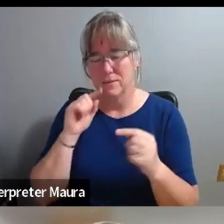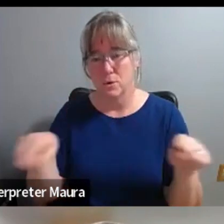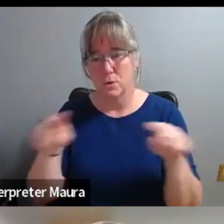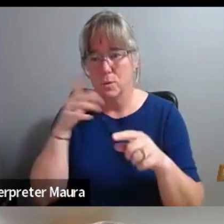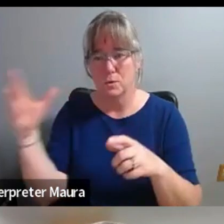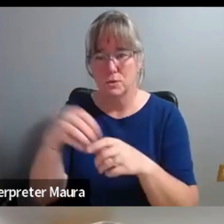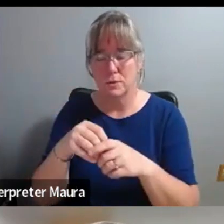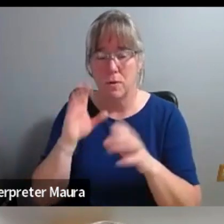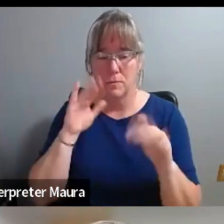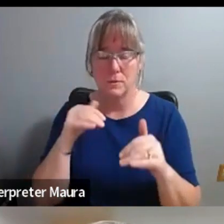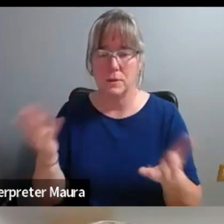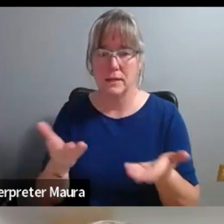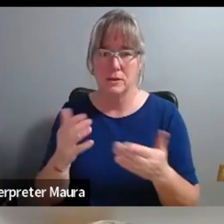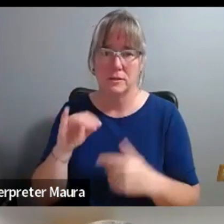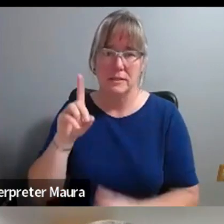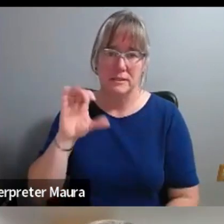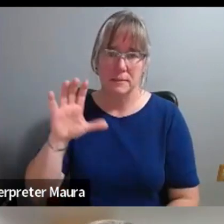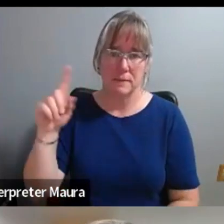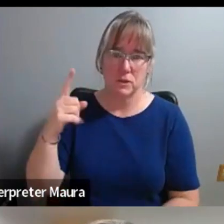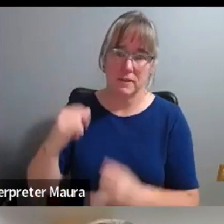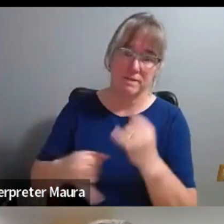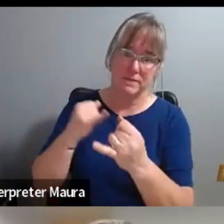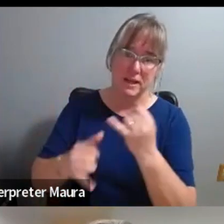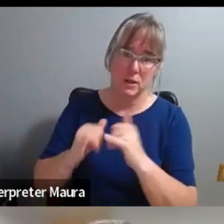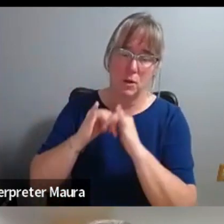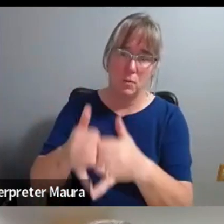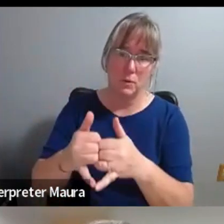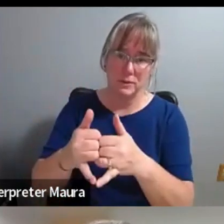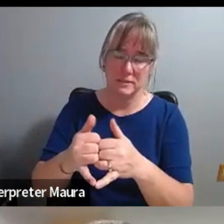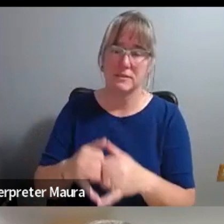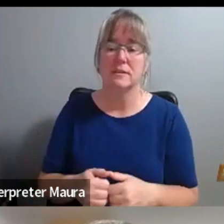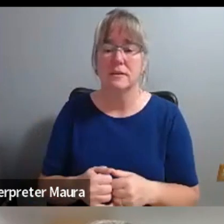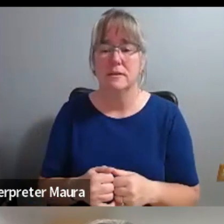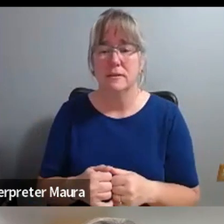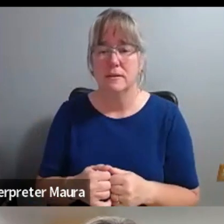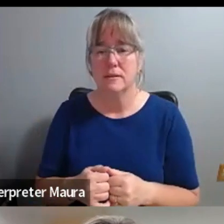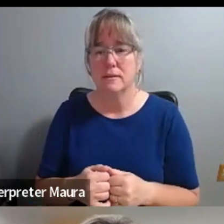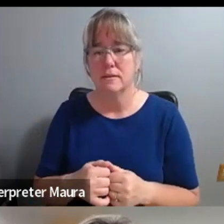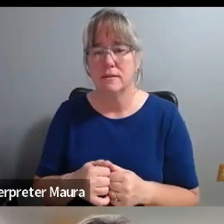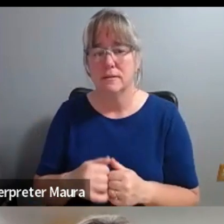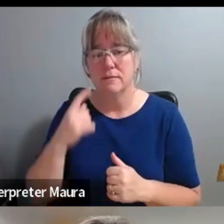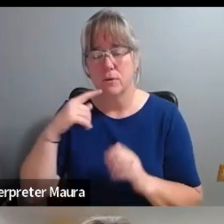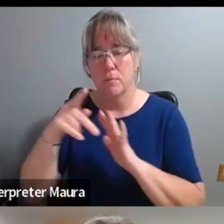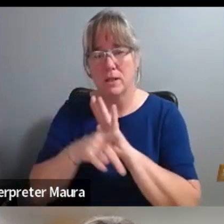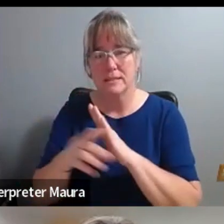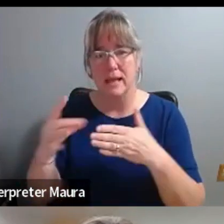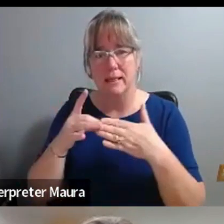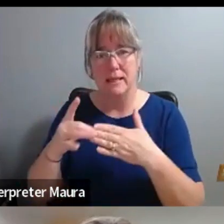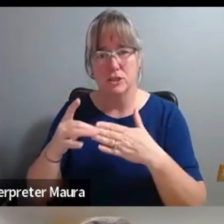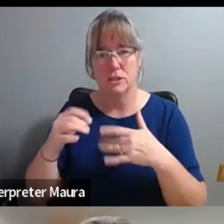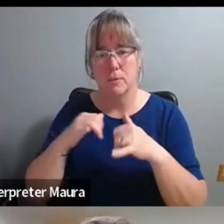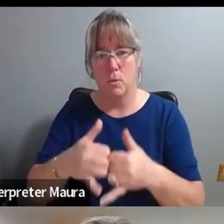hope to see you at our December 1st, our final awards event, uh, for the, um, promising leadership award winner.